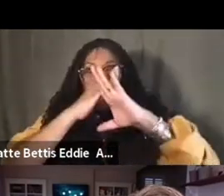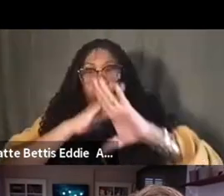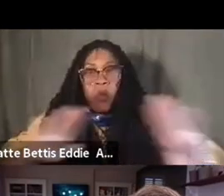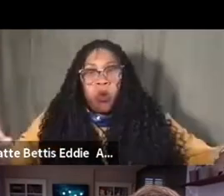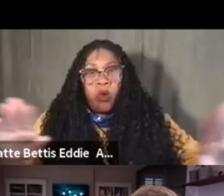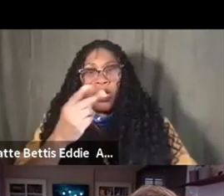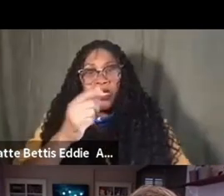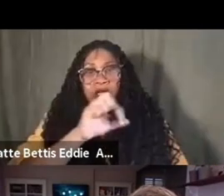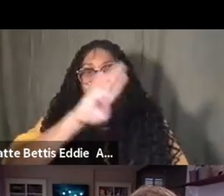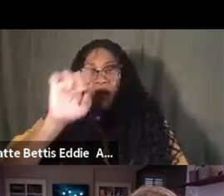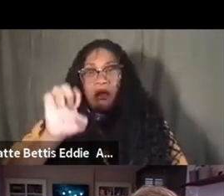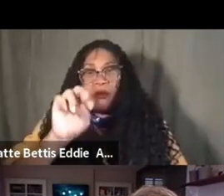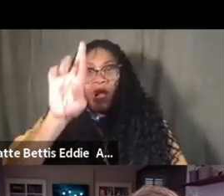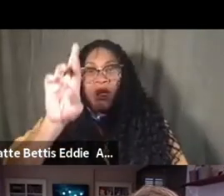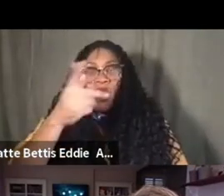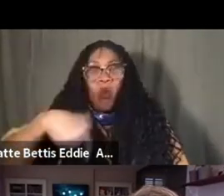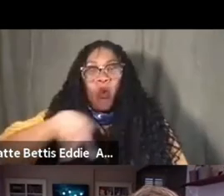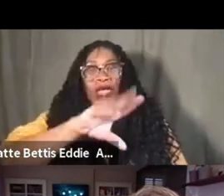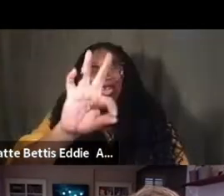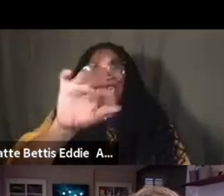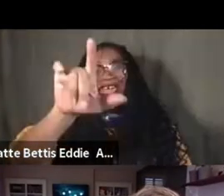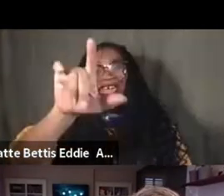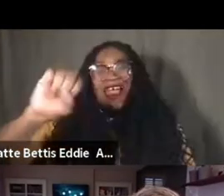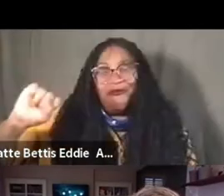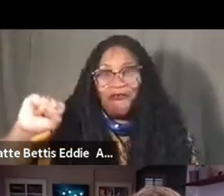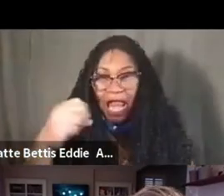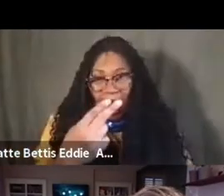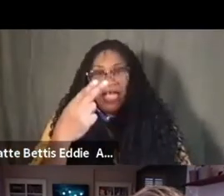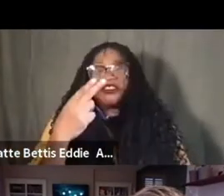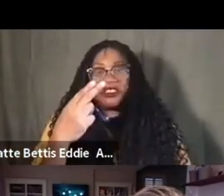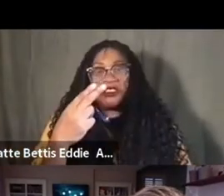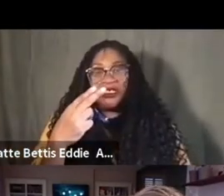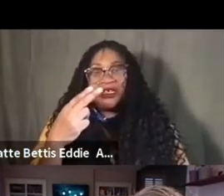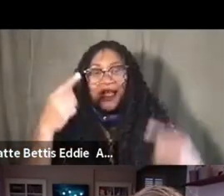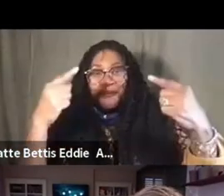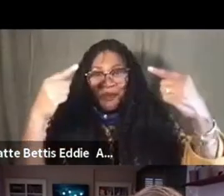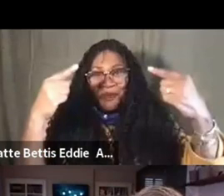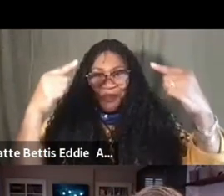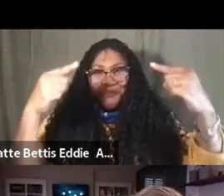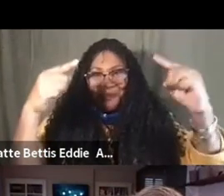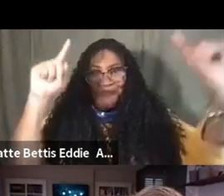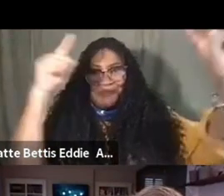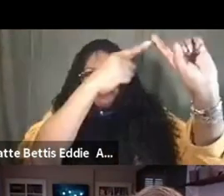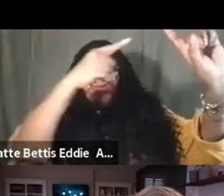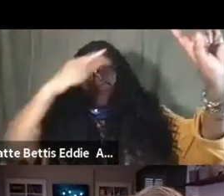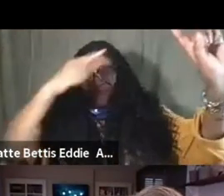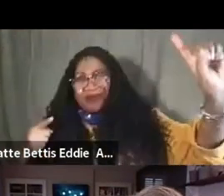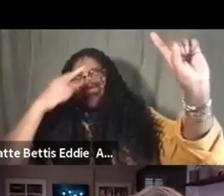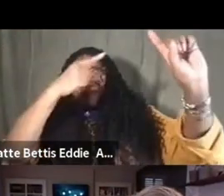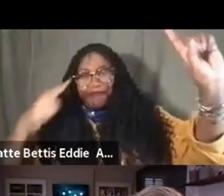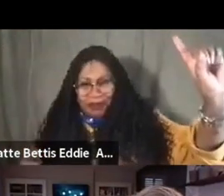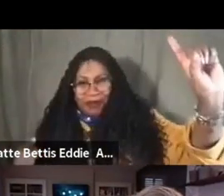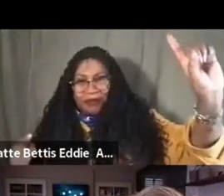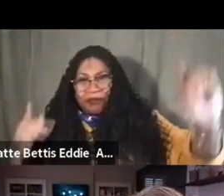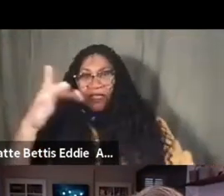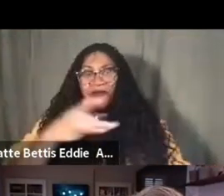about we, we flesh, right? We flesh, feel your, feel your arm, feel your hand, feel your heartbeat, which, um,